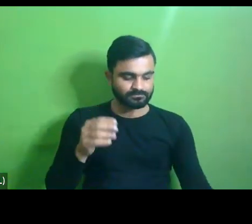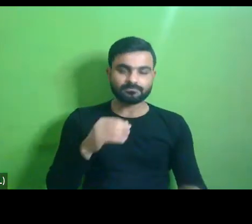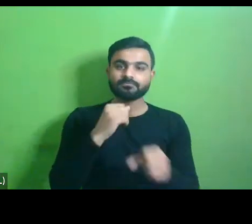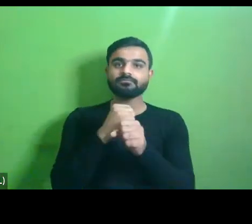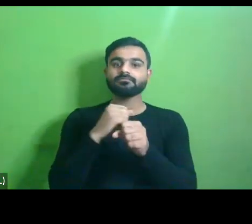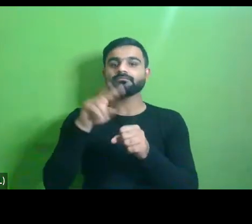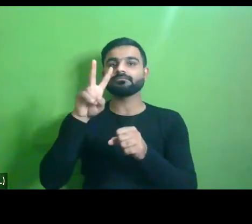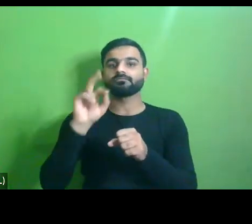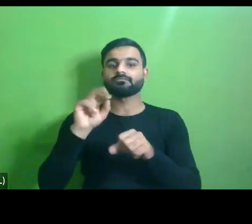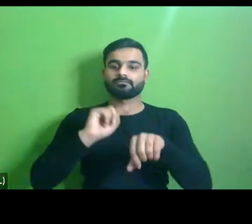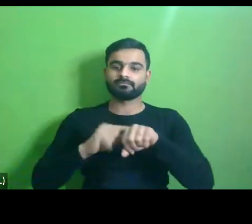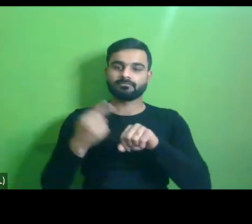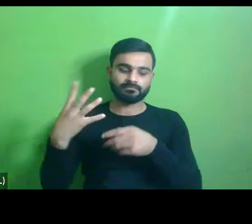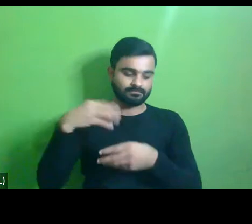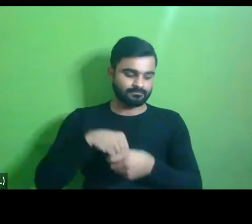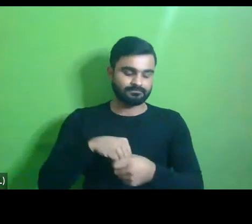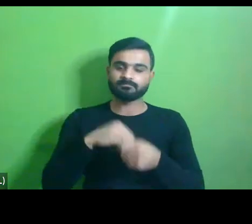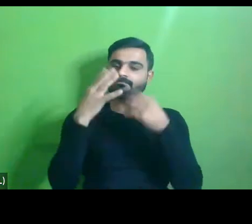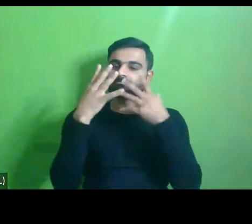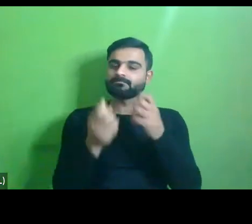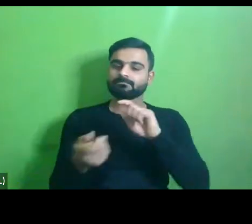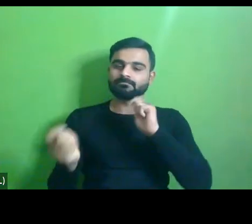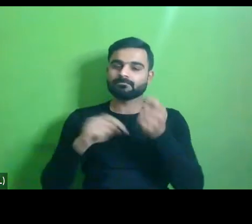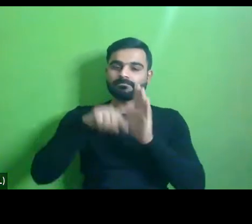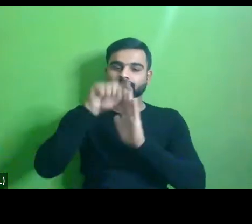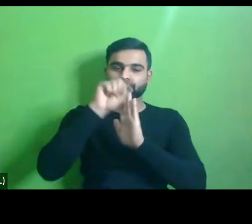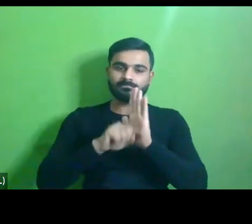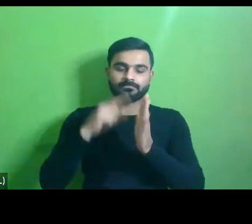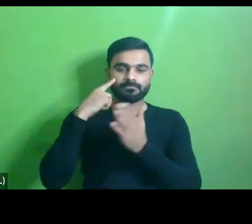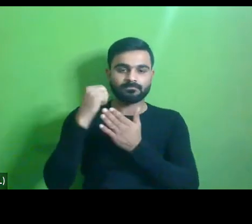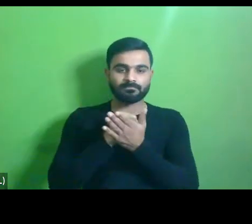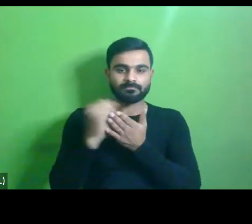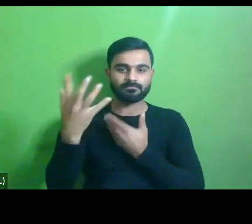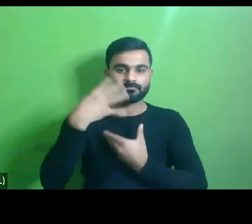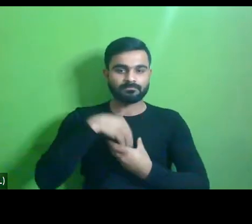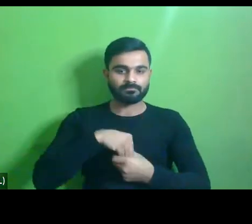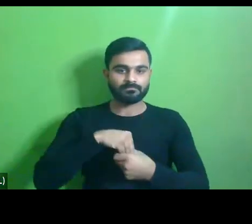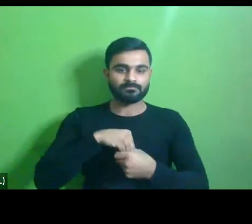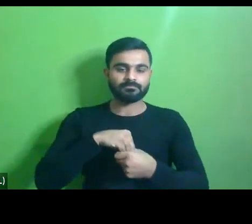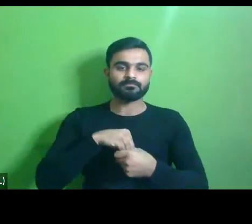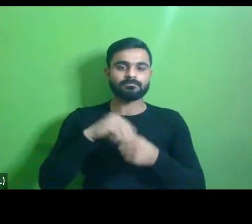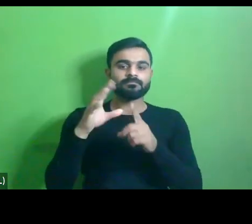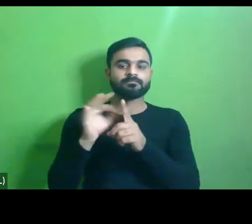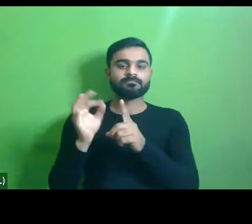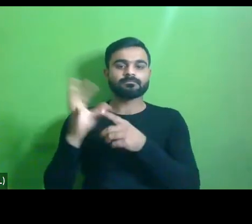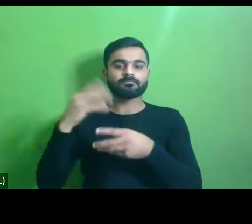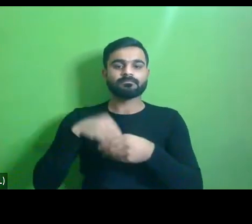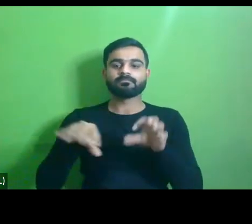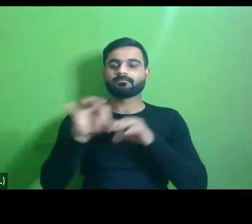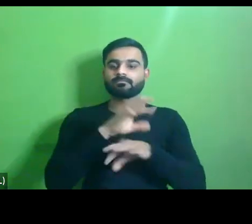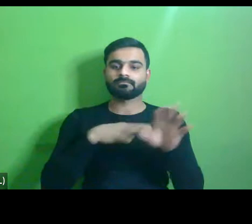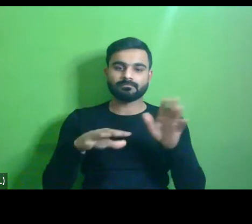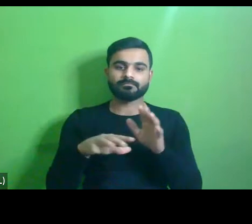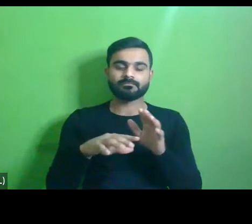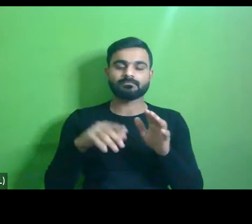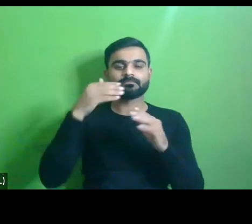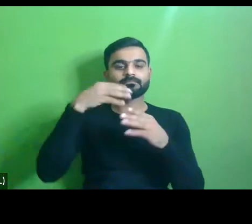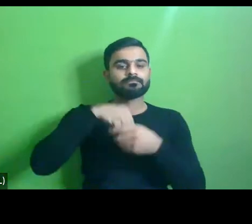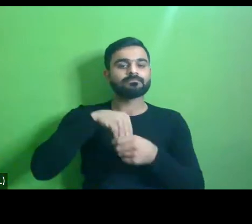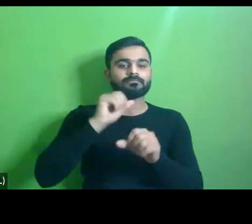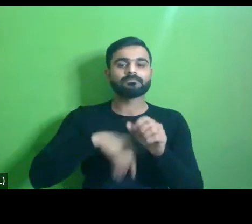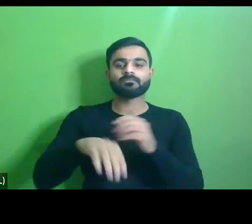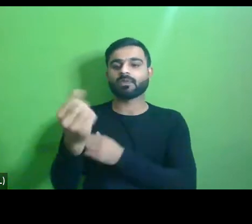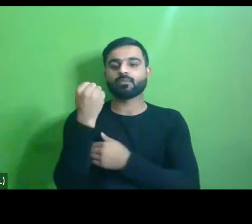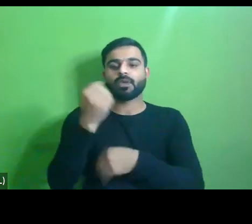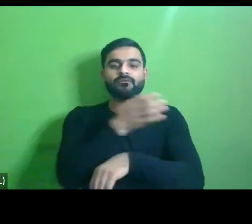opportunity to demonstrate that policies and practices adopted and propagated by cities indeed have powerful